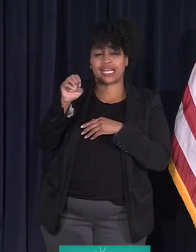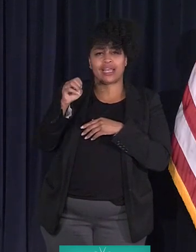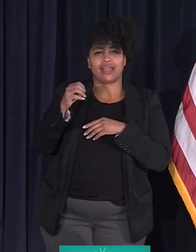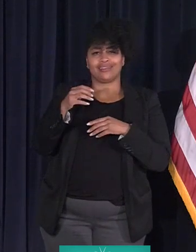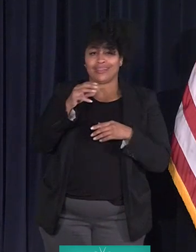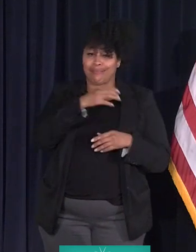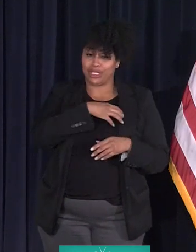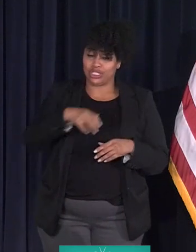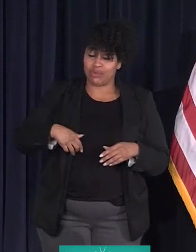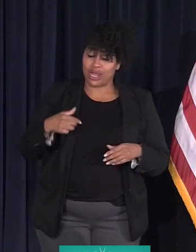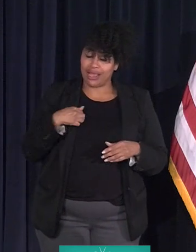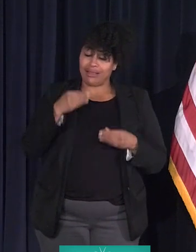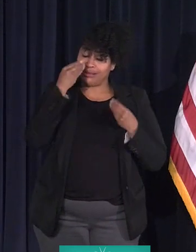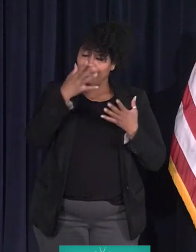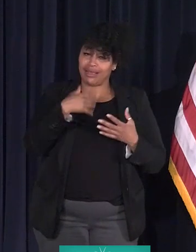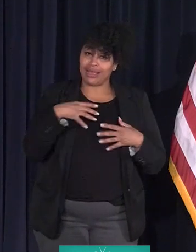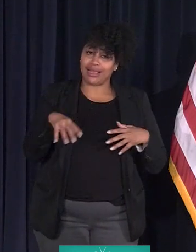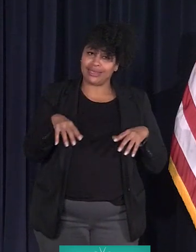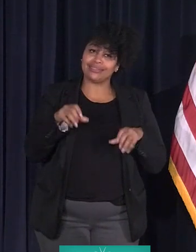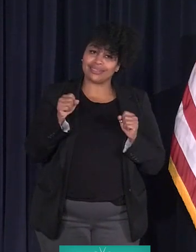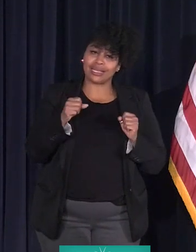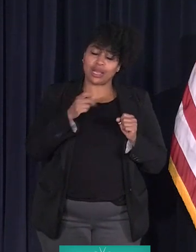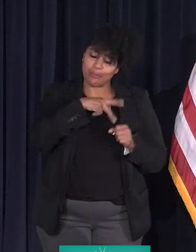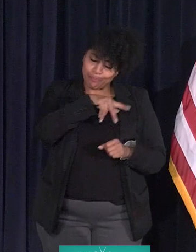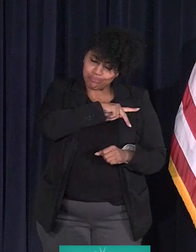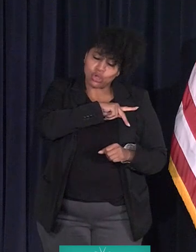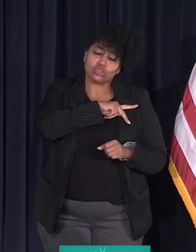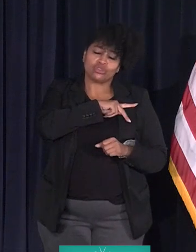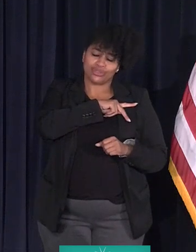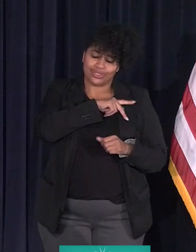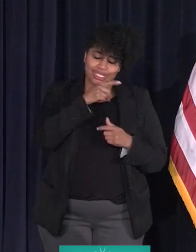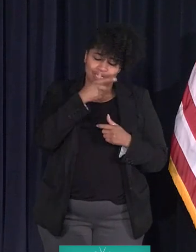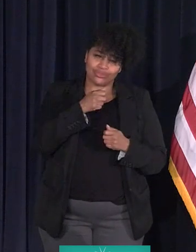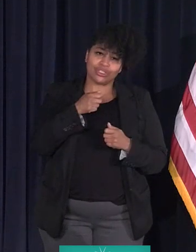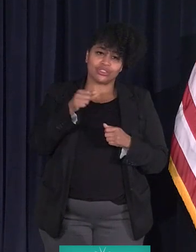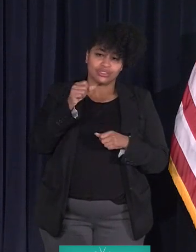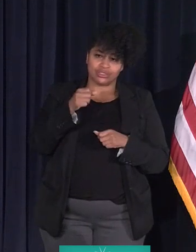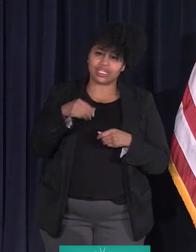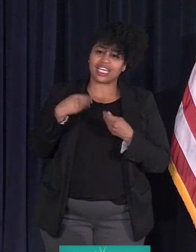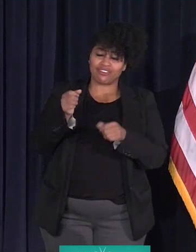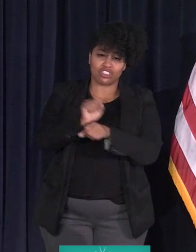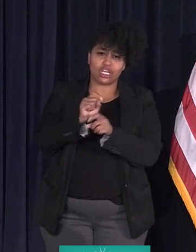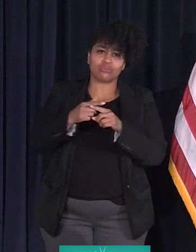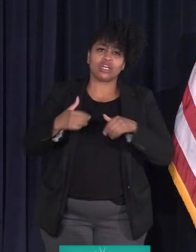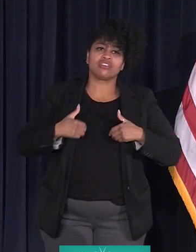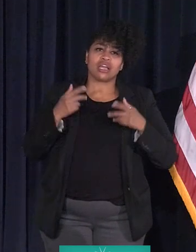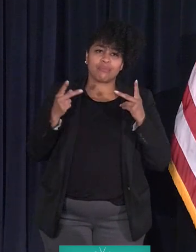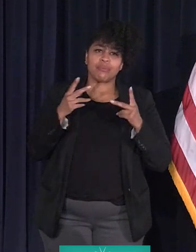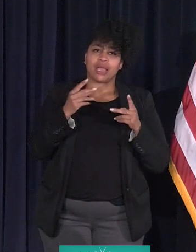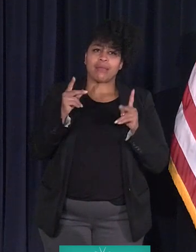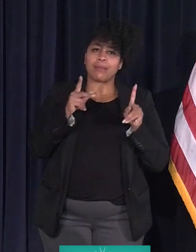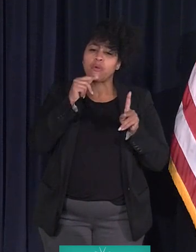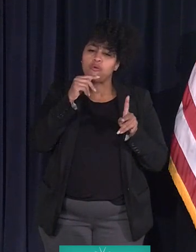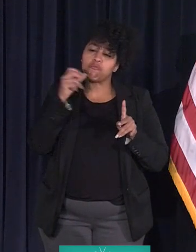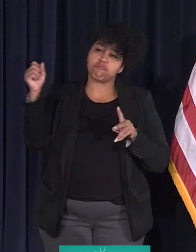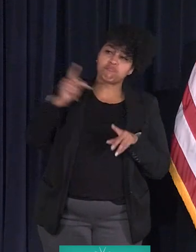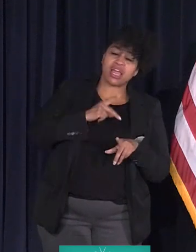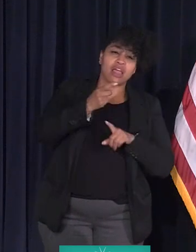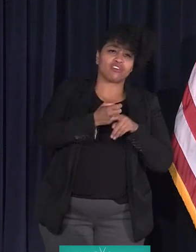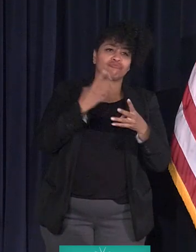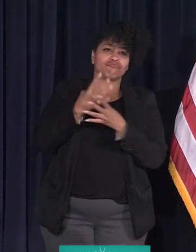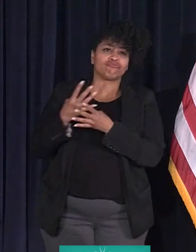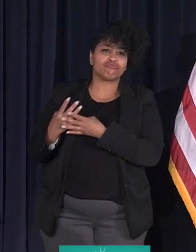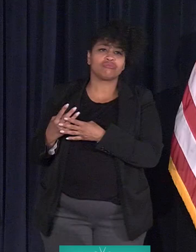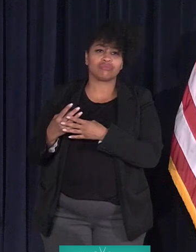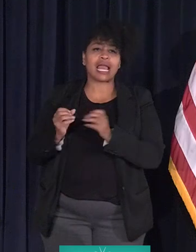very personal interest in employing and mentoring young people and giving returning citizens an equal opportunity for